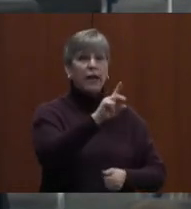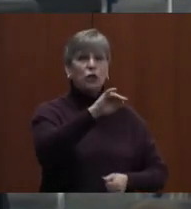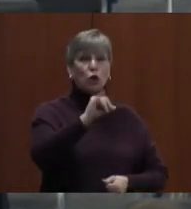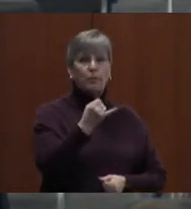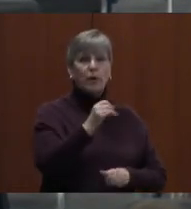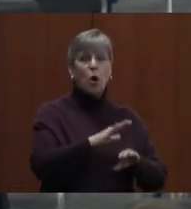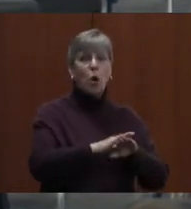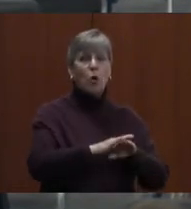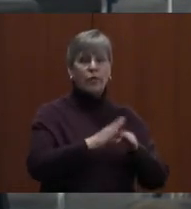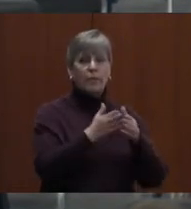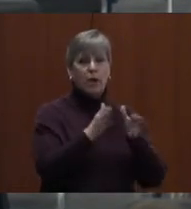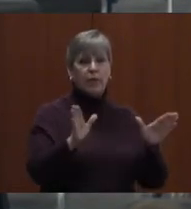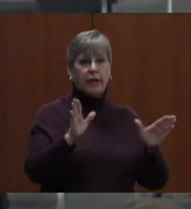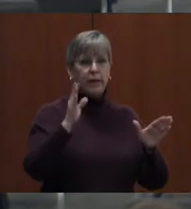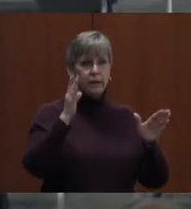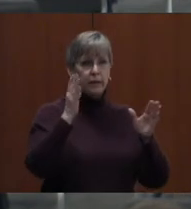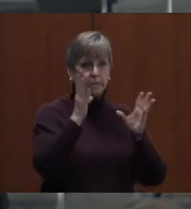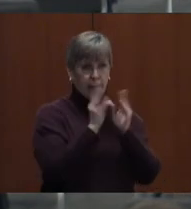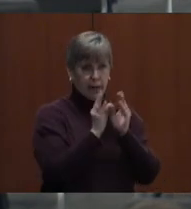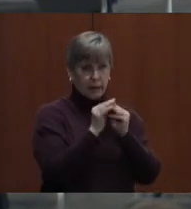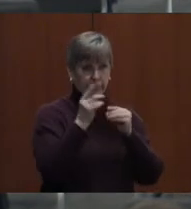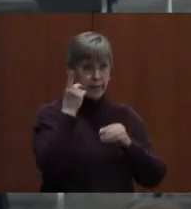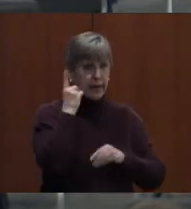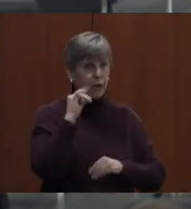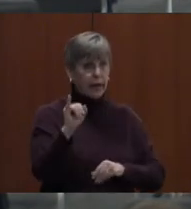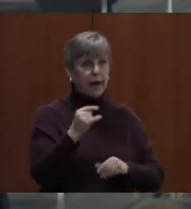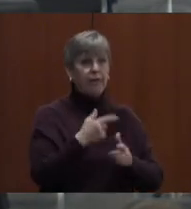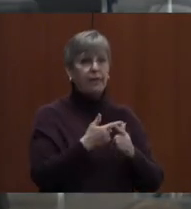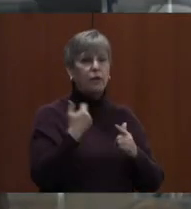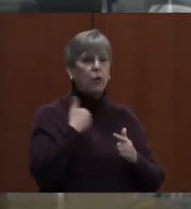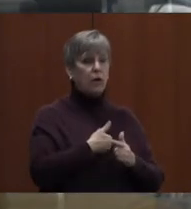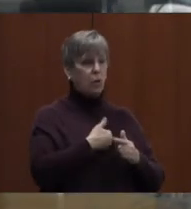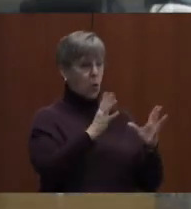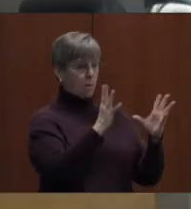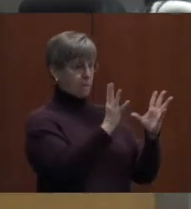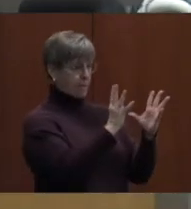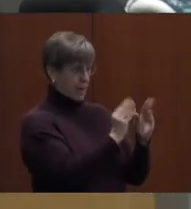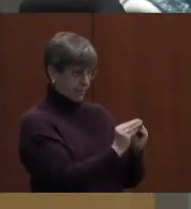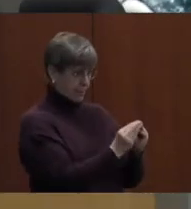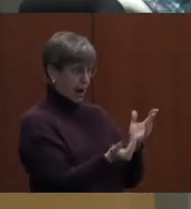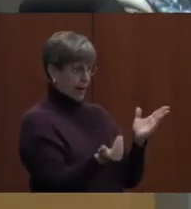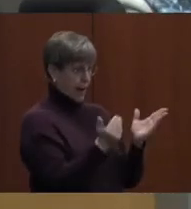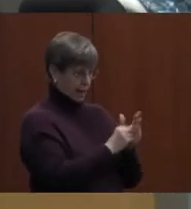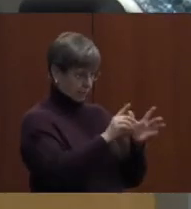and we will reconvene our business meeting.